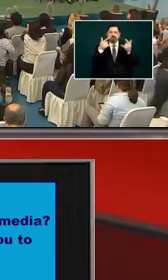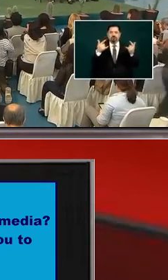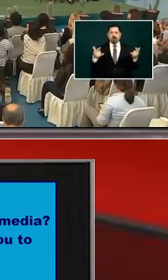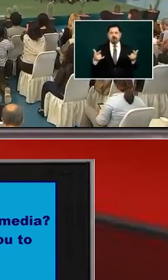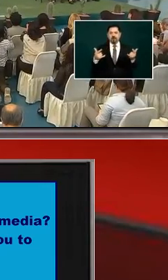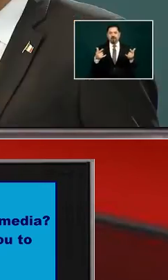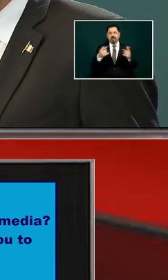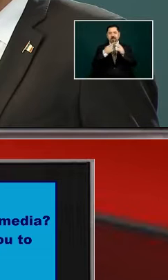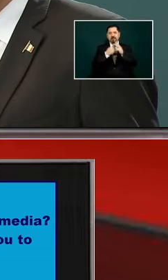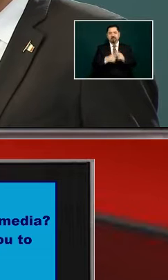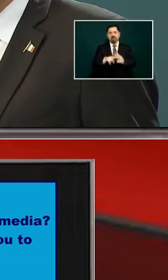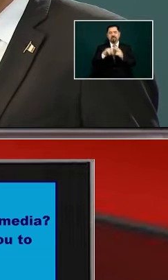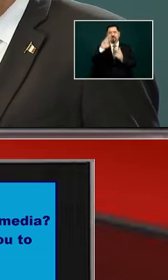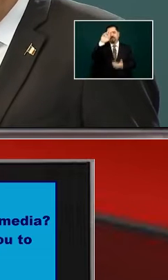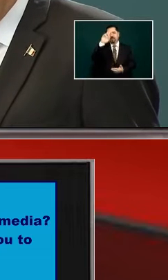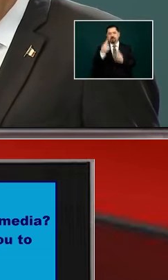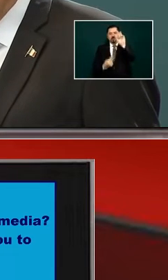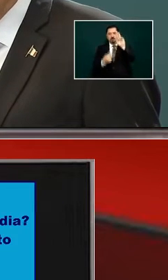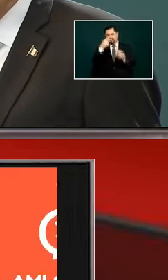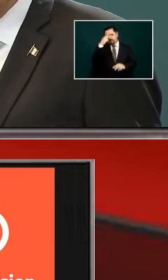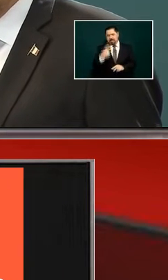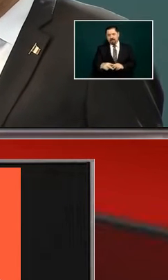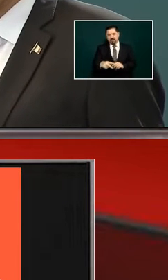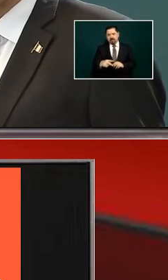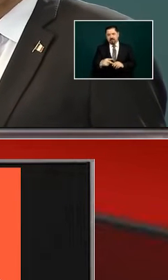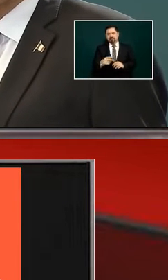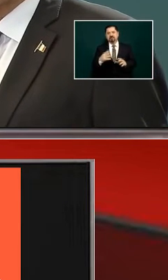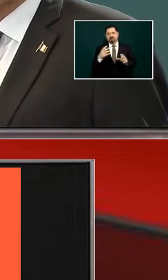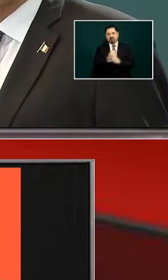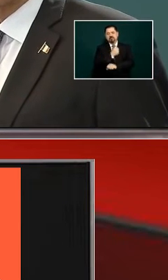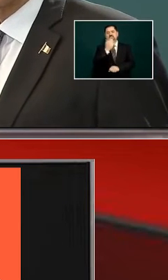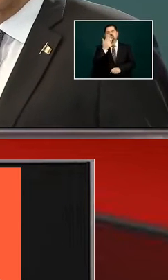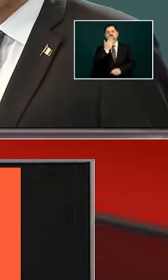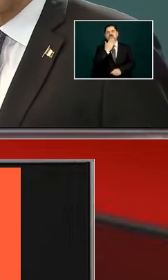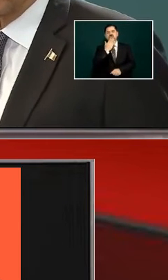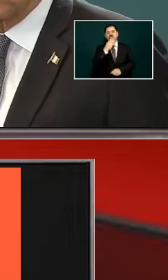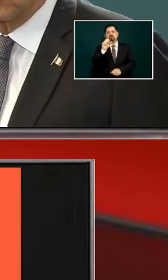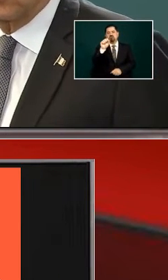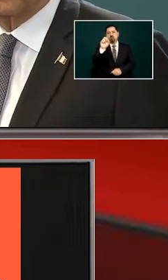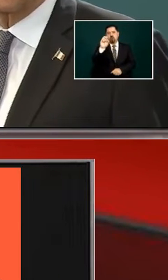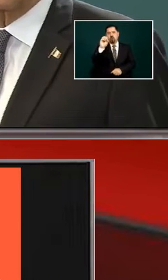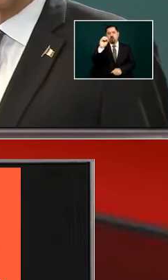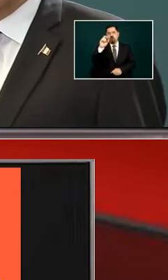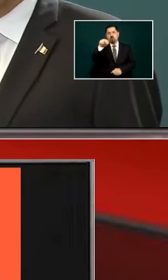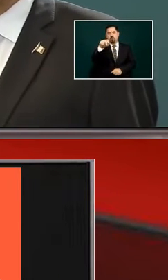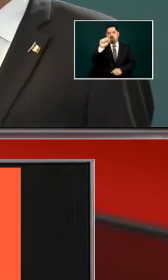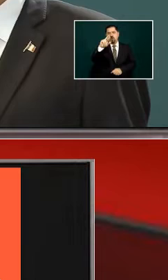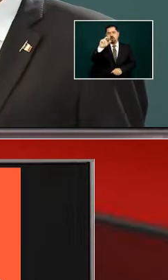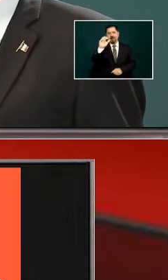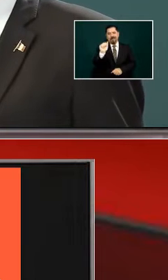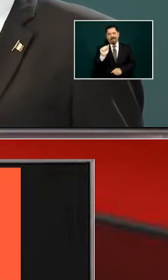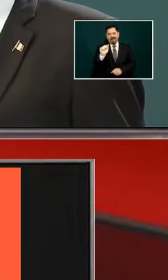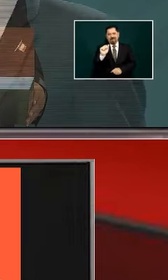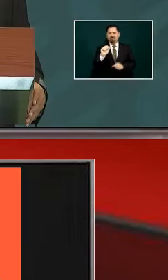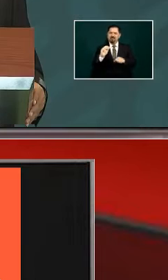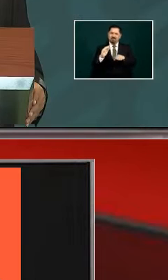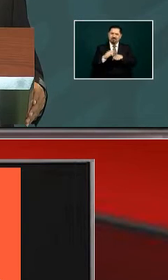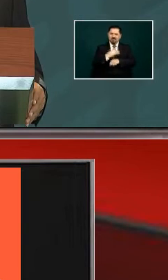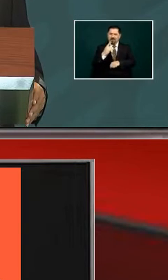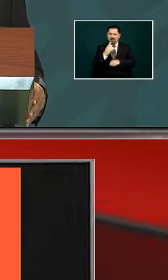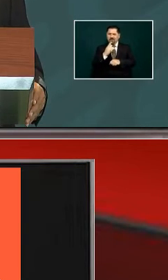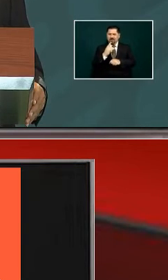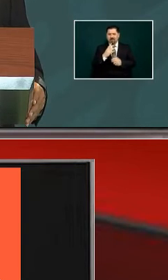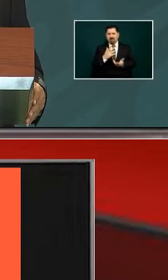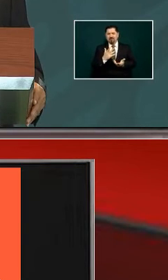has been one this was one of the states of the Mexican Revolution not